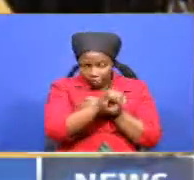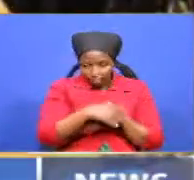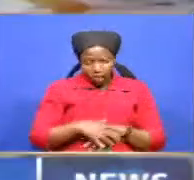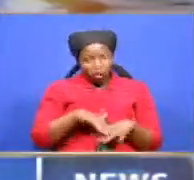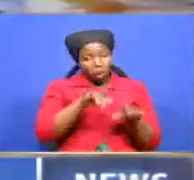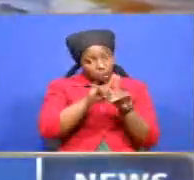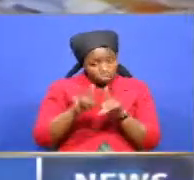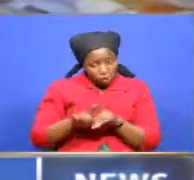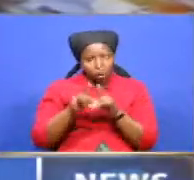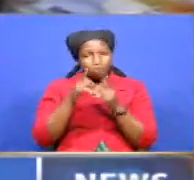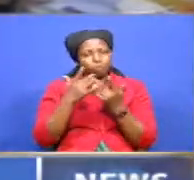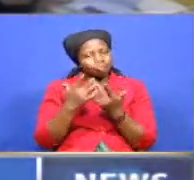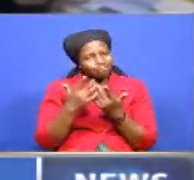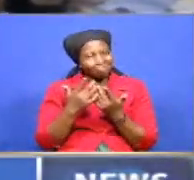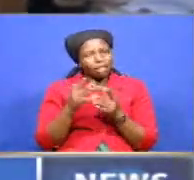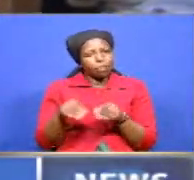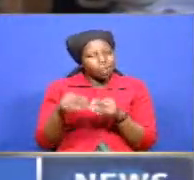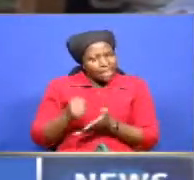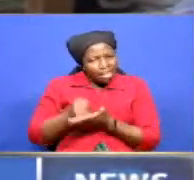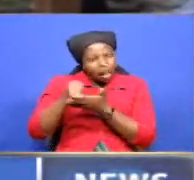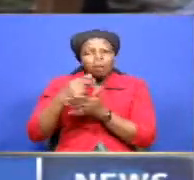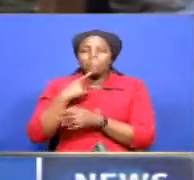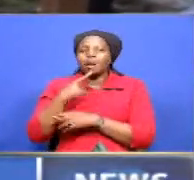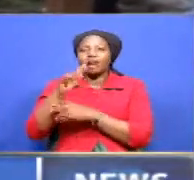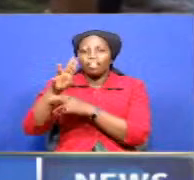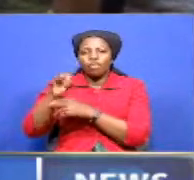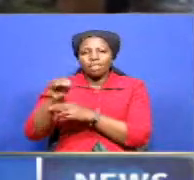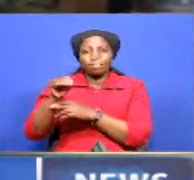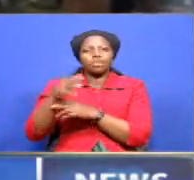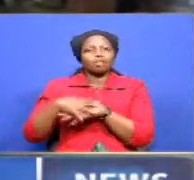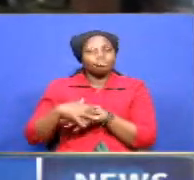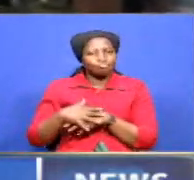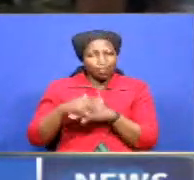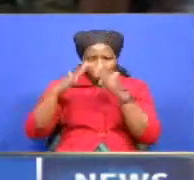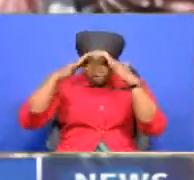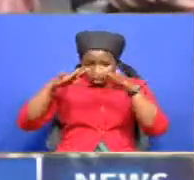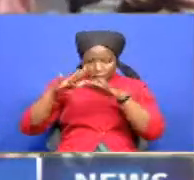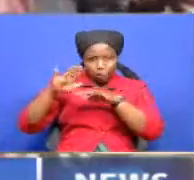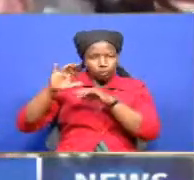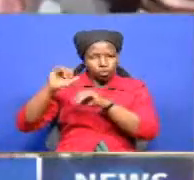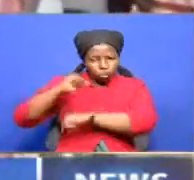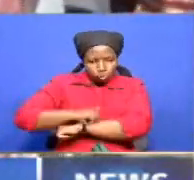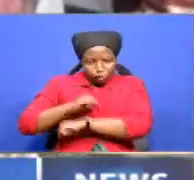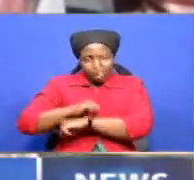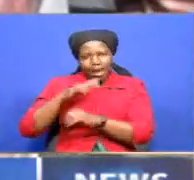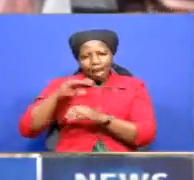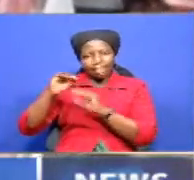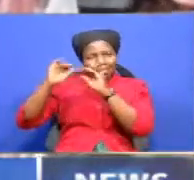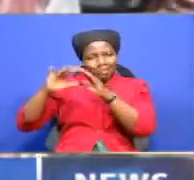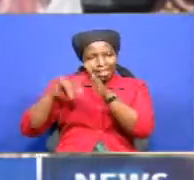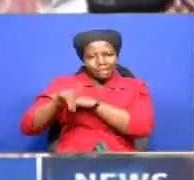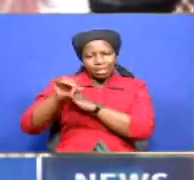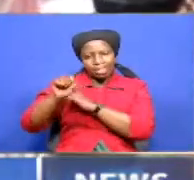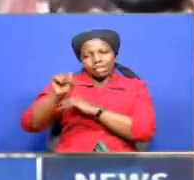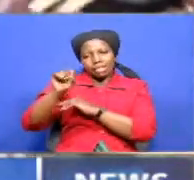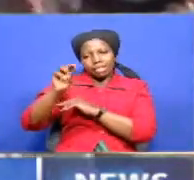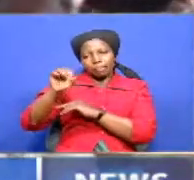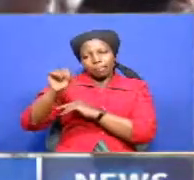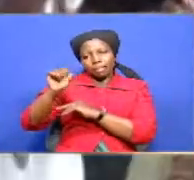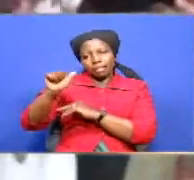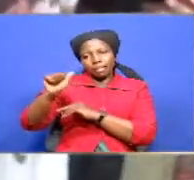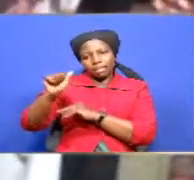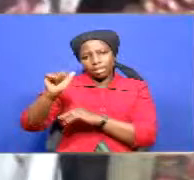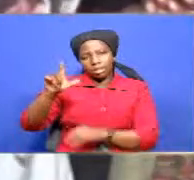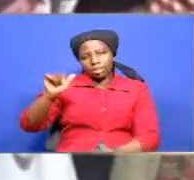reach about 140 madrasa and duksi teachers in Masalani. Beatriz Gatonyangetich, Channel 1